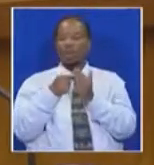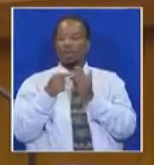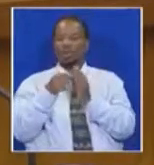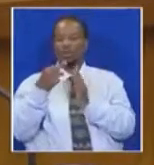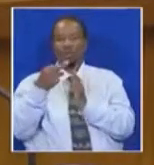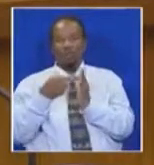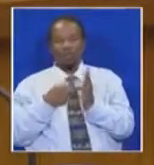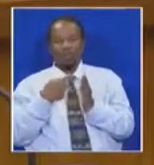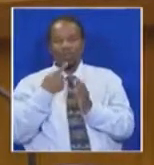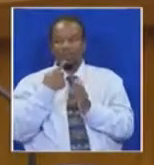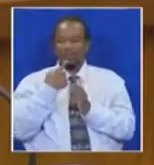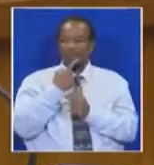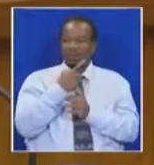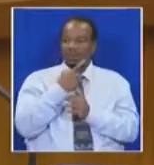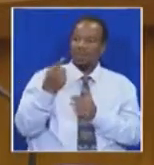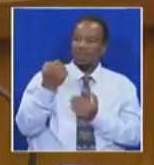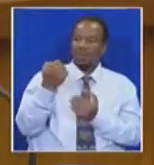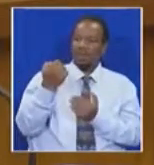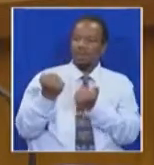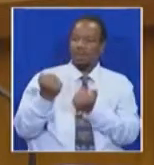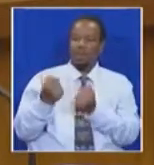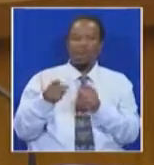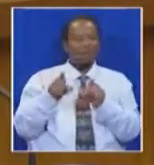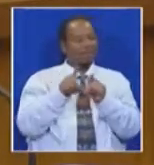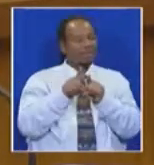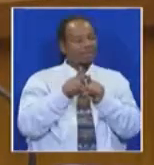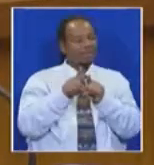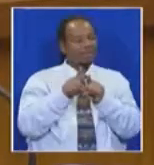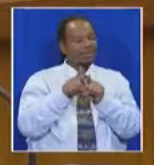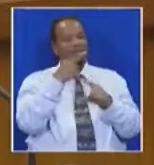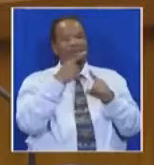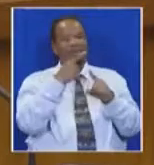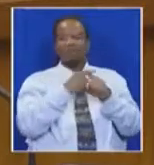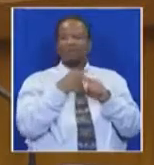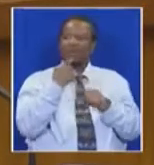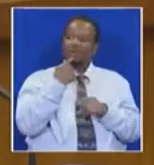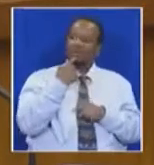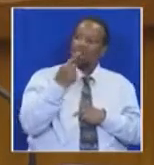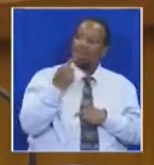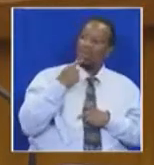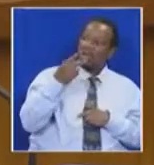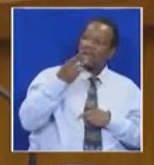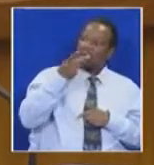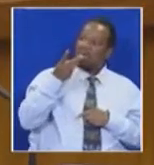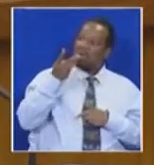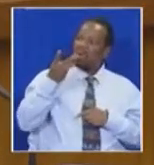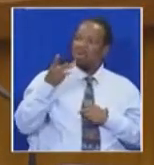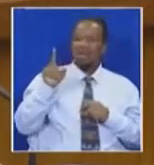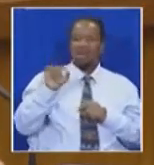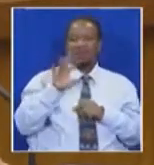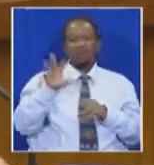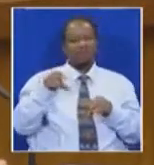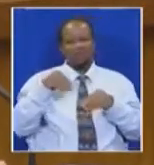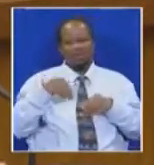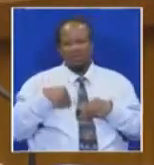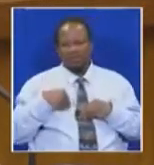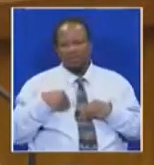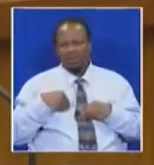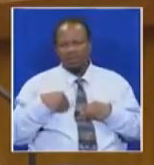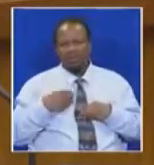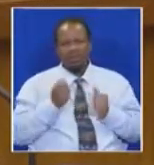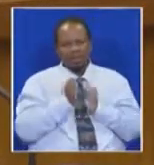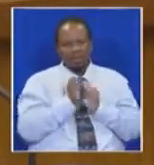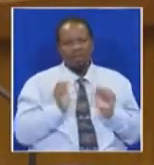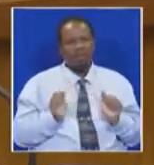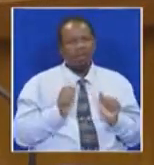against the judiciary by the executive, are simply not responsible or acceptable in a constitutional democracy. The